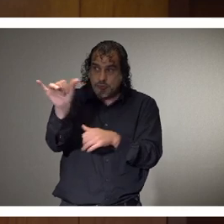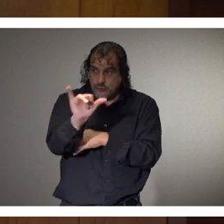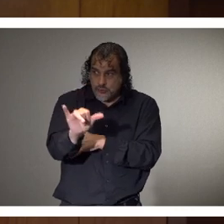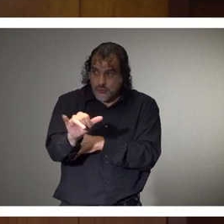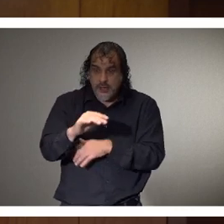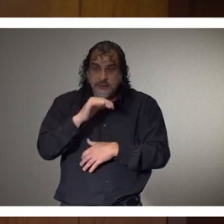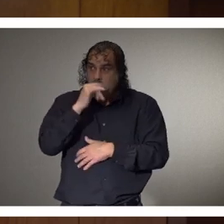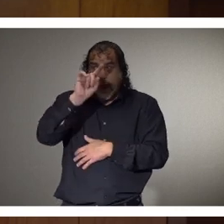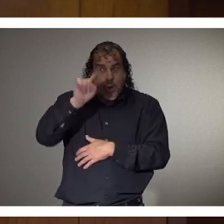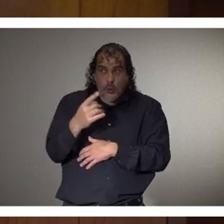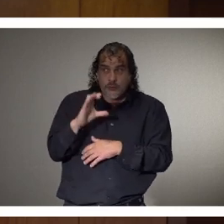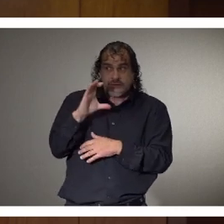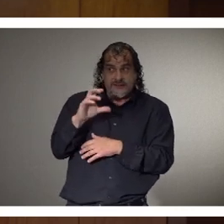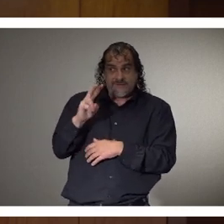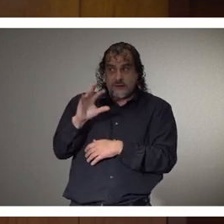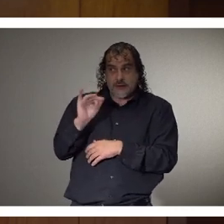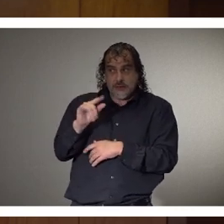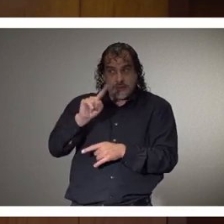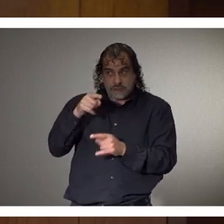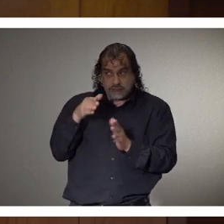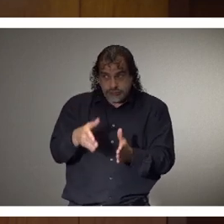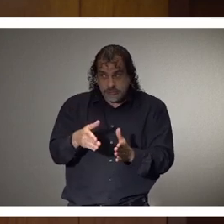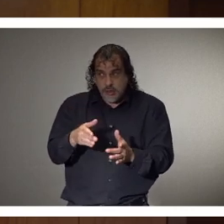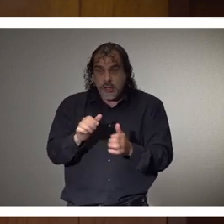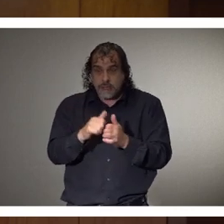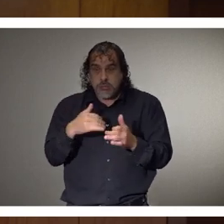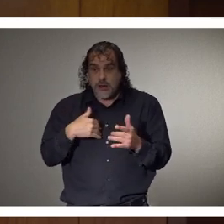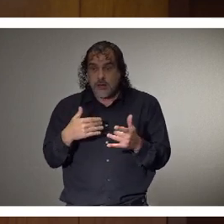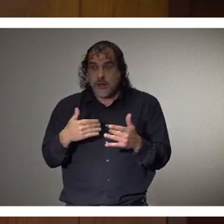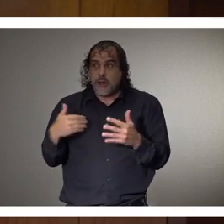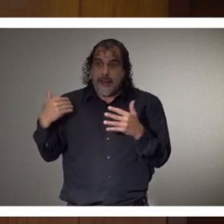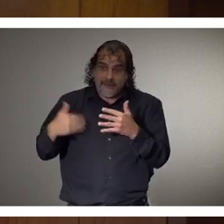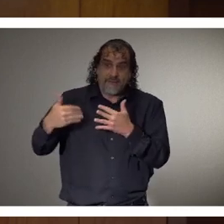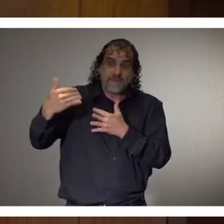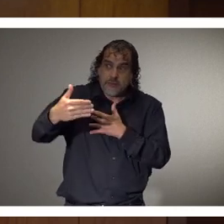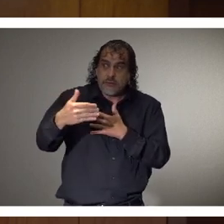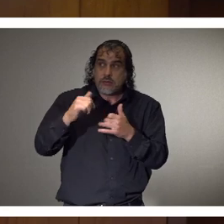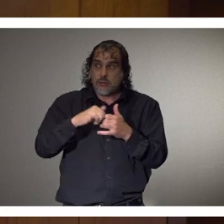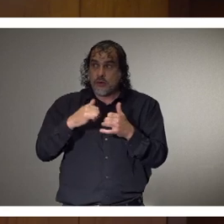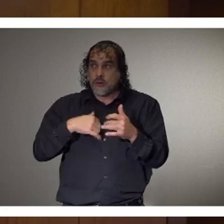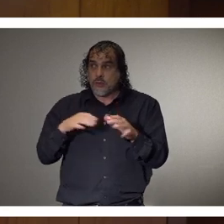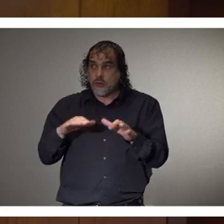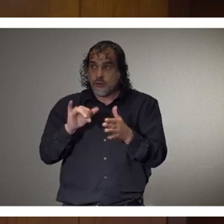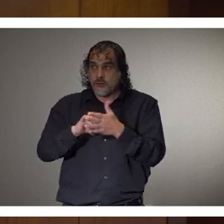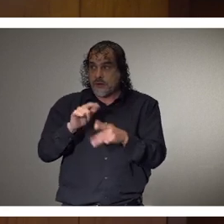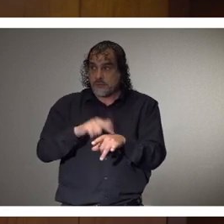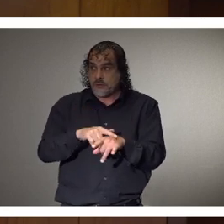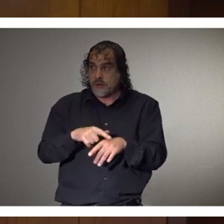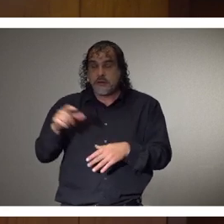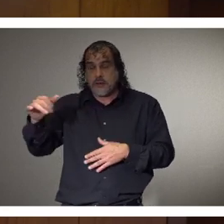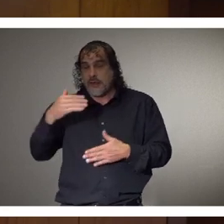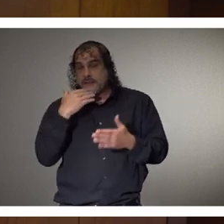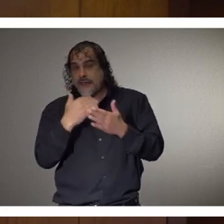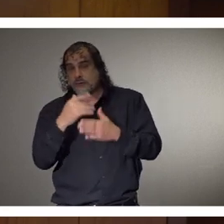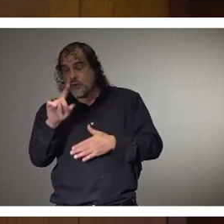it's not COVID-19 specific. This is something that perhaps had already been in the works maybe before this. Absolutely. That's a good question. We actually, um,